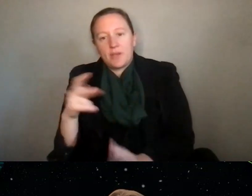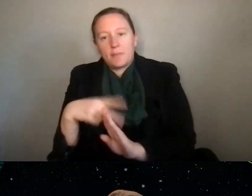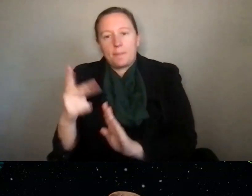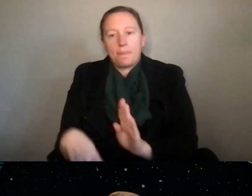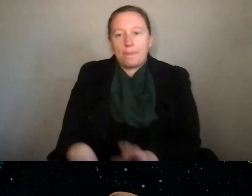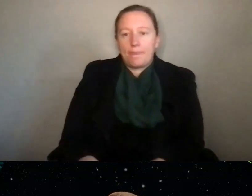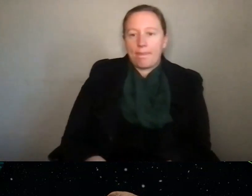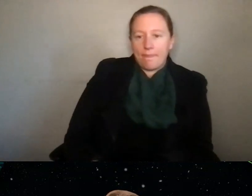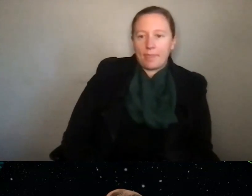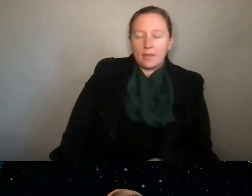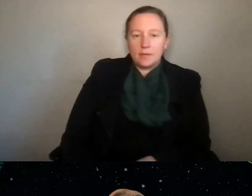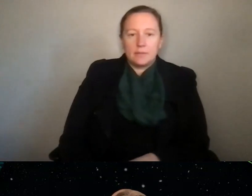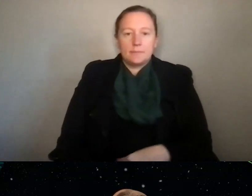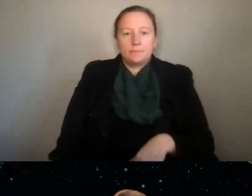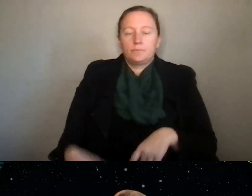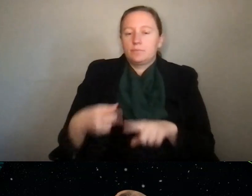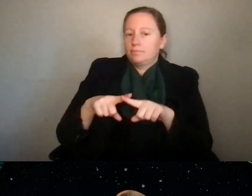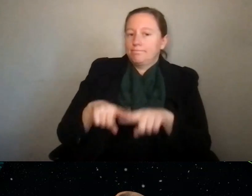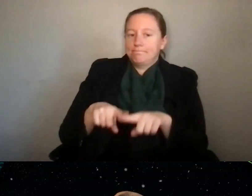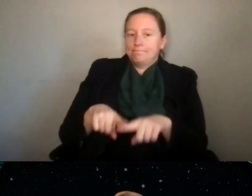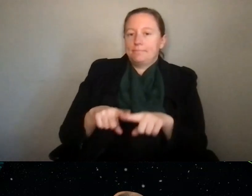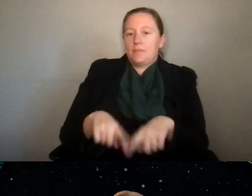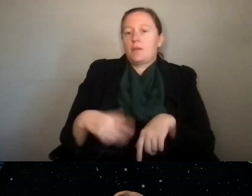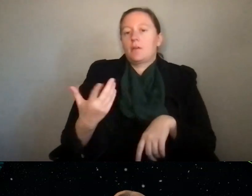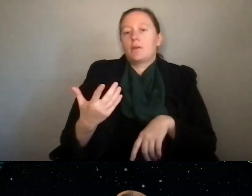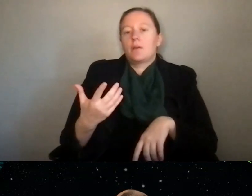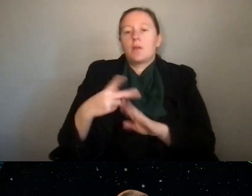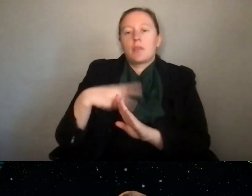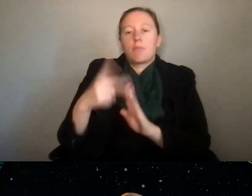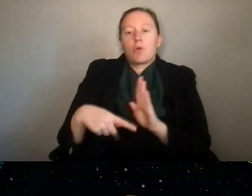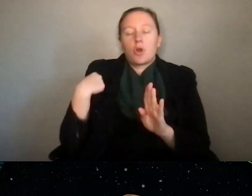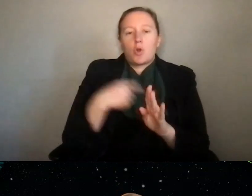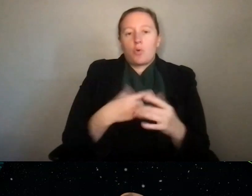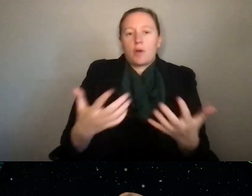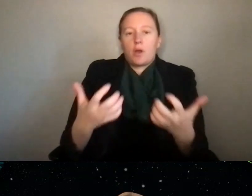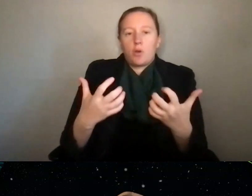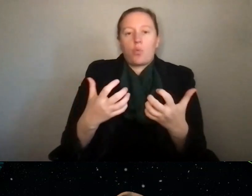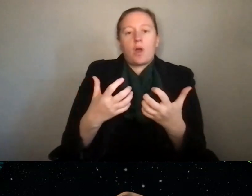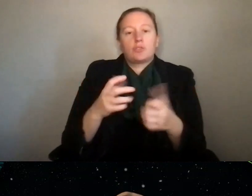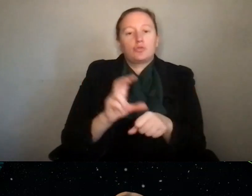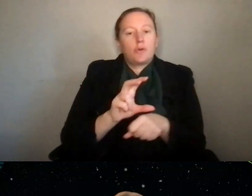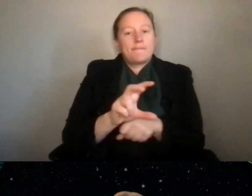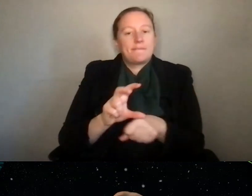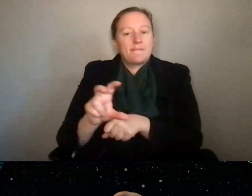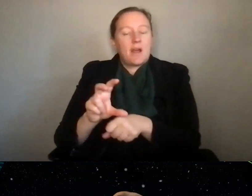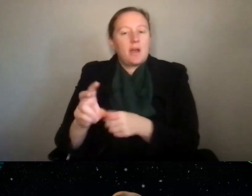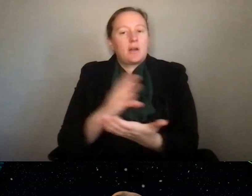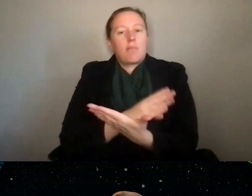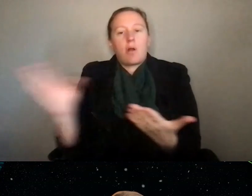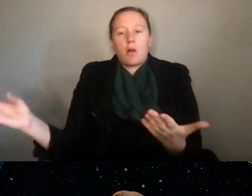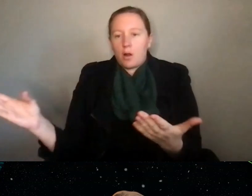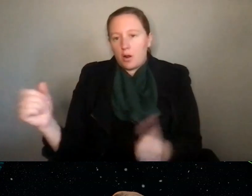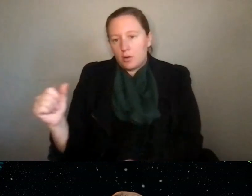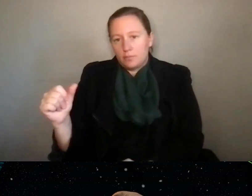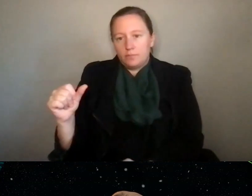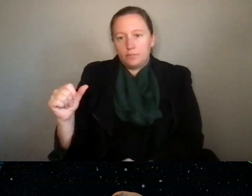So it really depends. In a program, we want to fund a broad portfolio of broader impacts activities. So